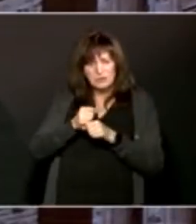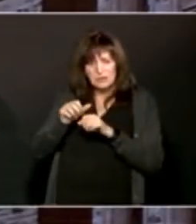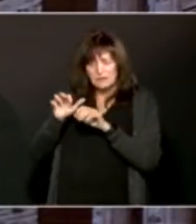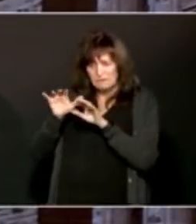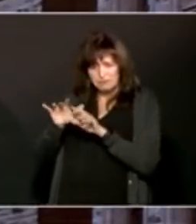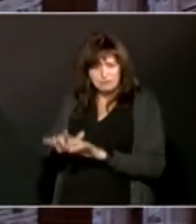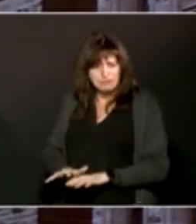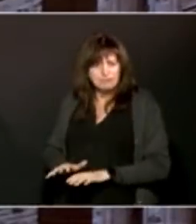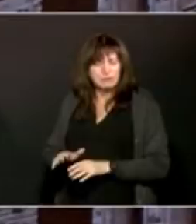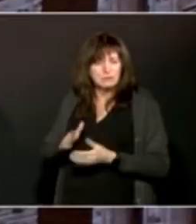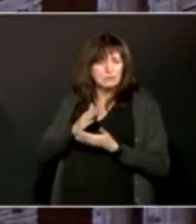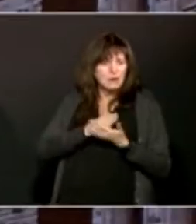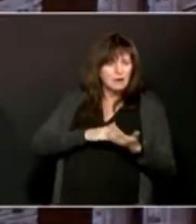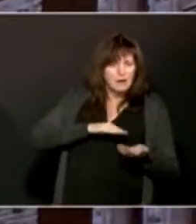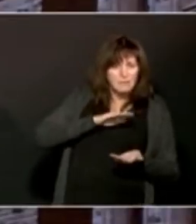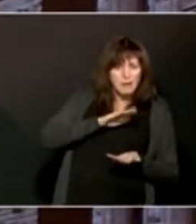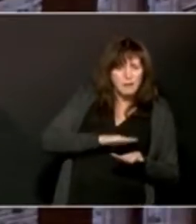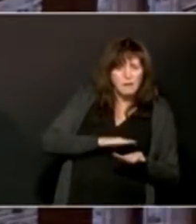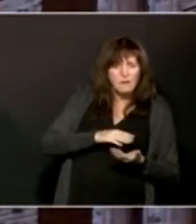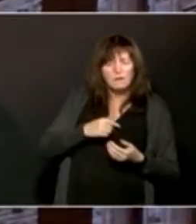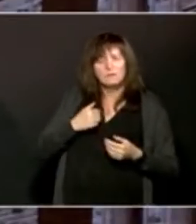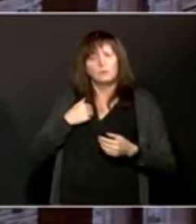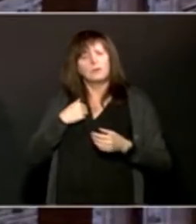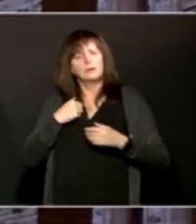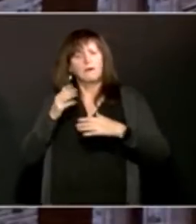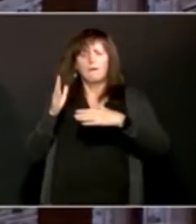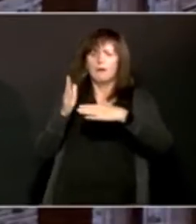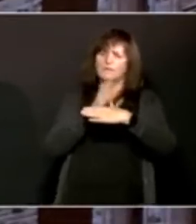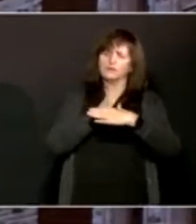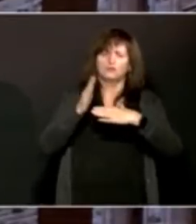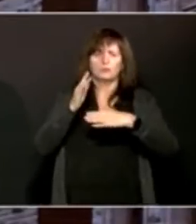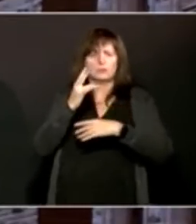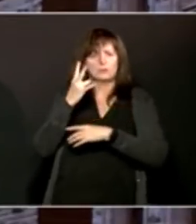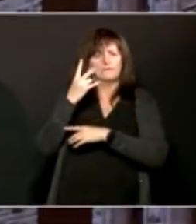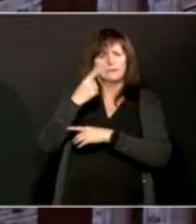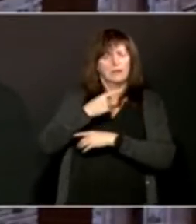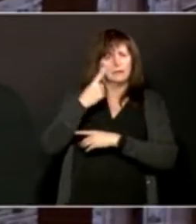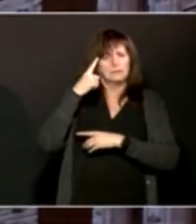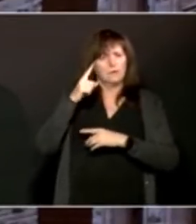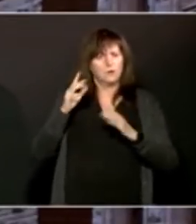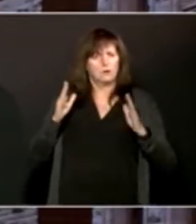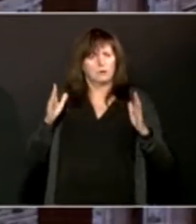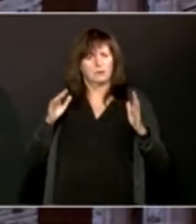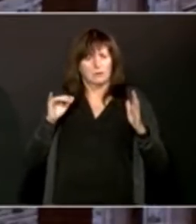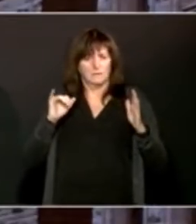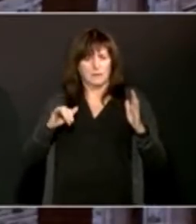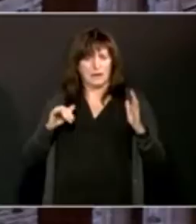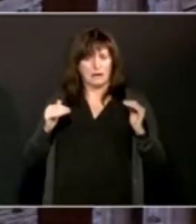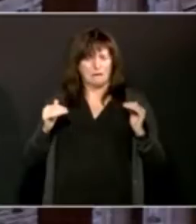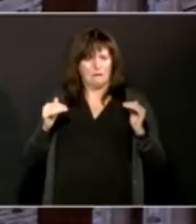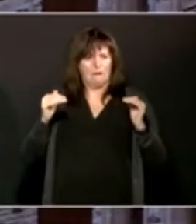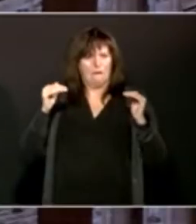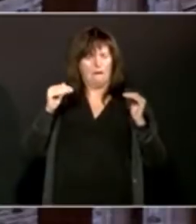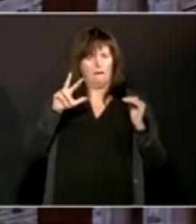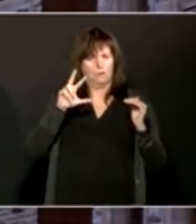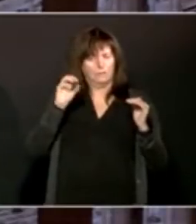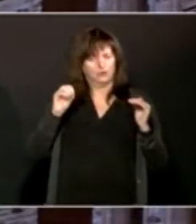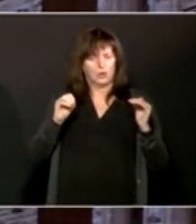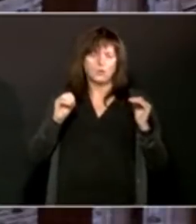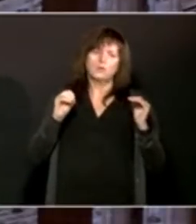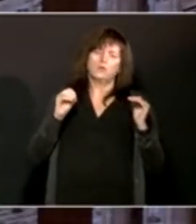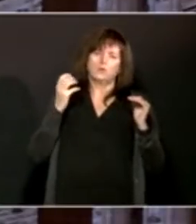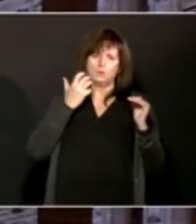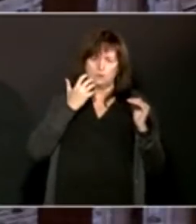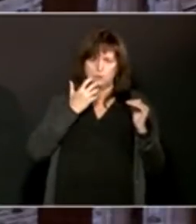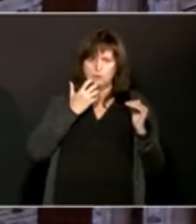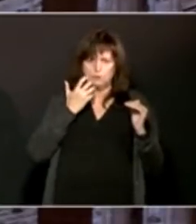-day rolling average. But even that one is heading up into the upper 30% level, heading towards 40%. So while I